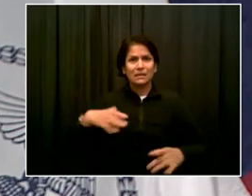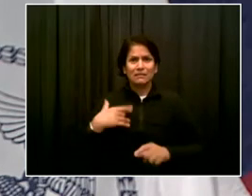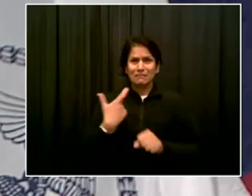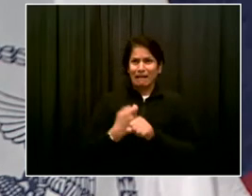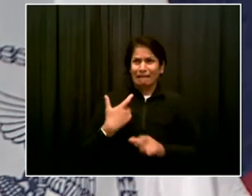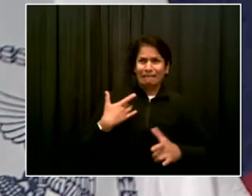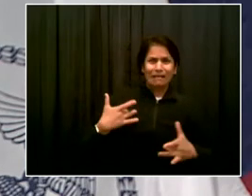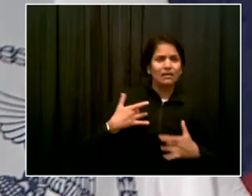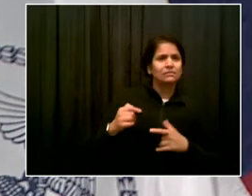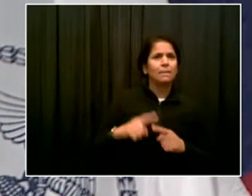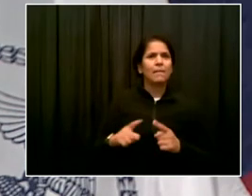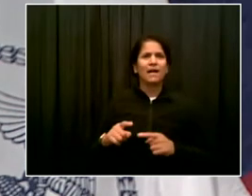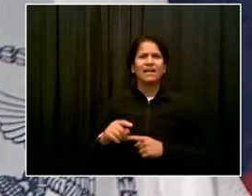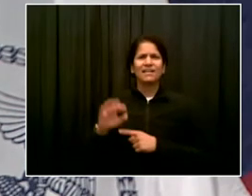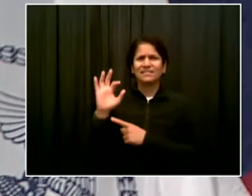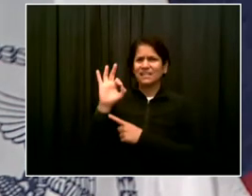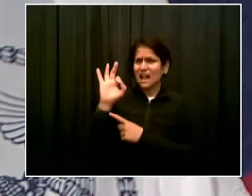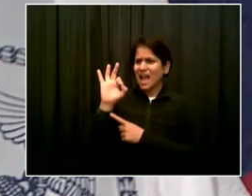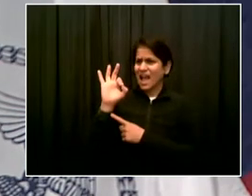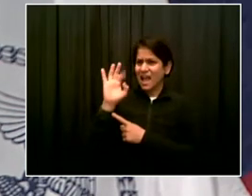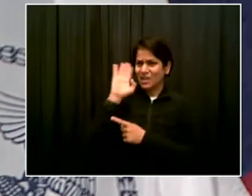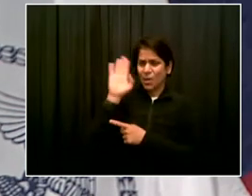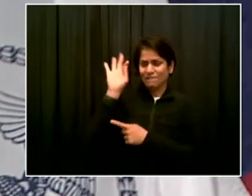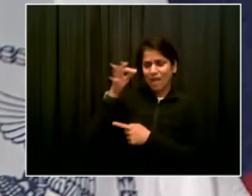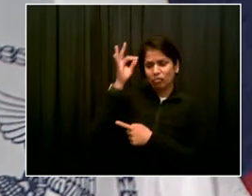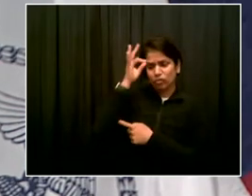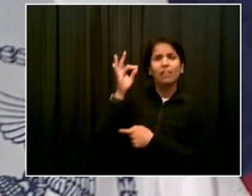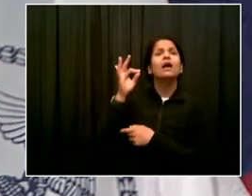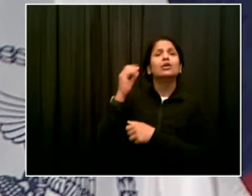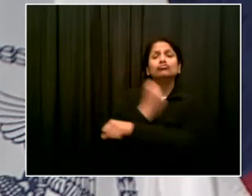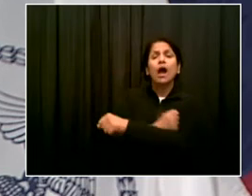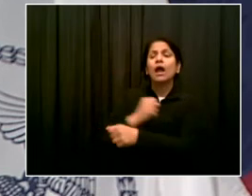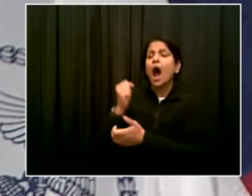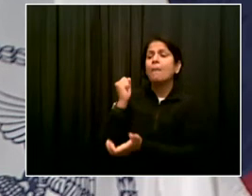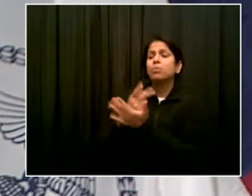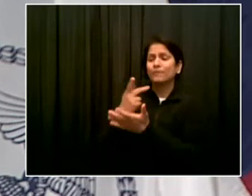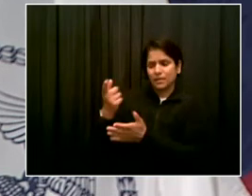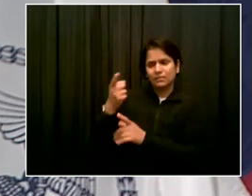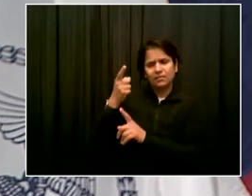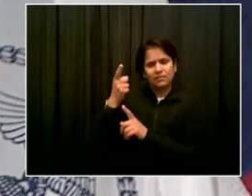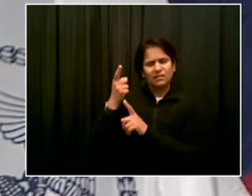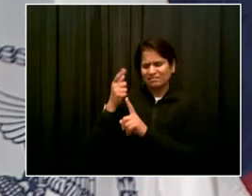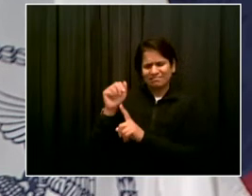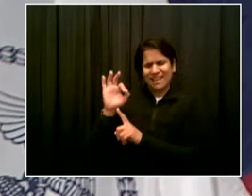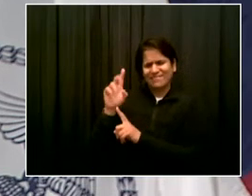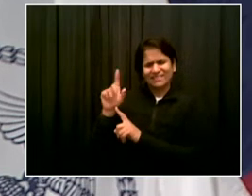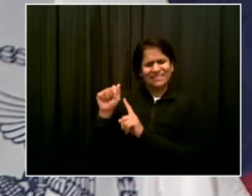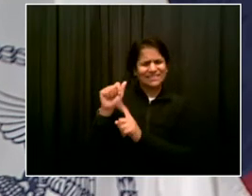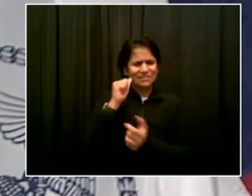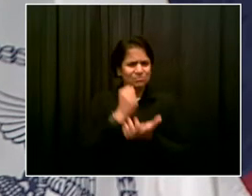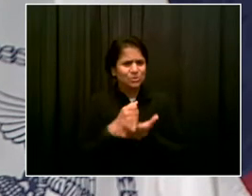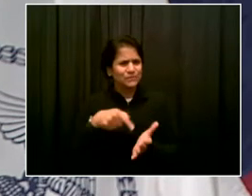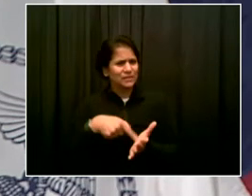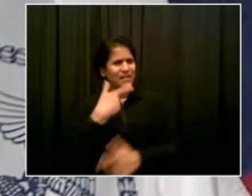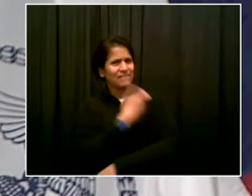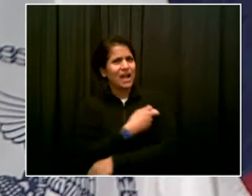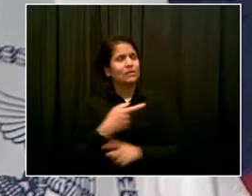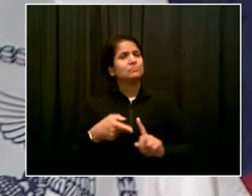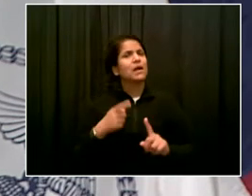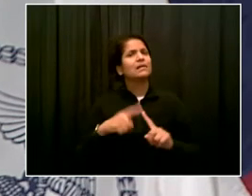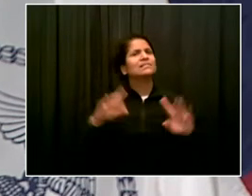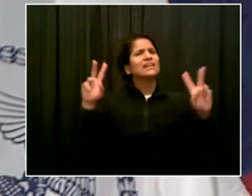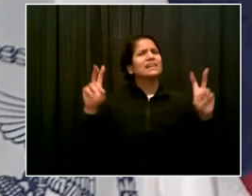Um, and I was wondering with the potential for the FDA to actually approve the vaccine, not just have it as emergency use,